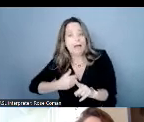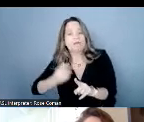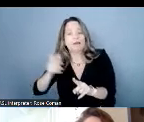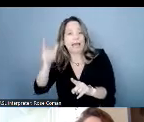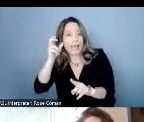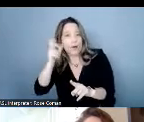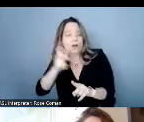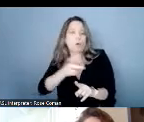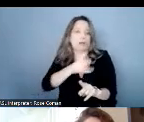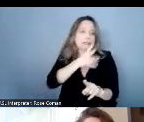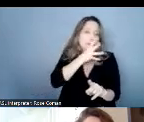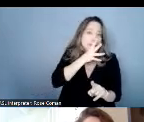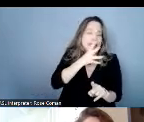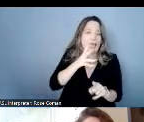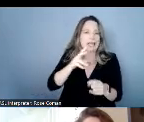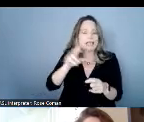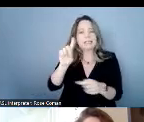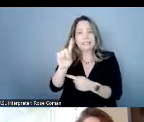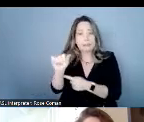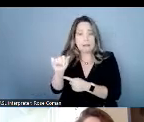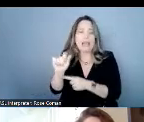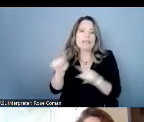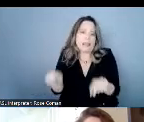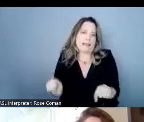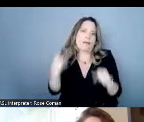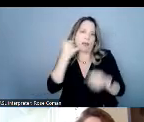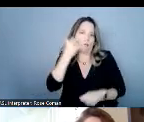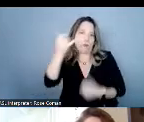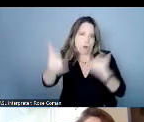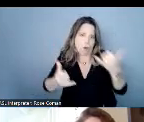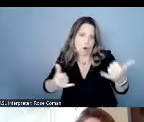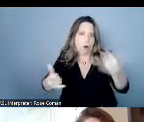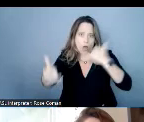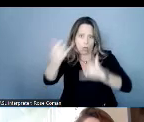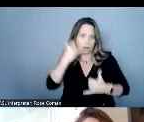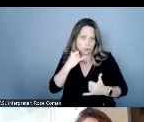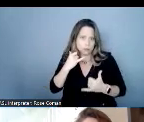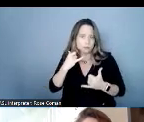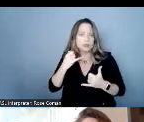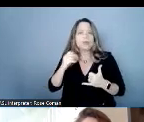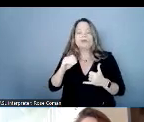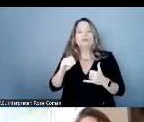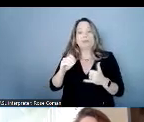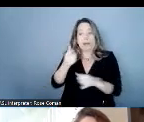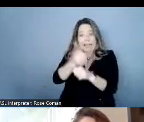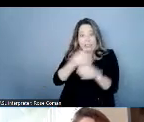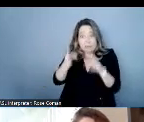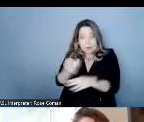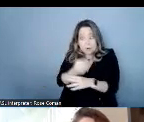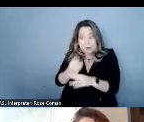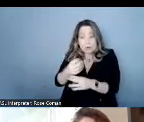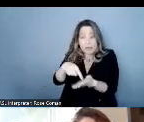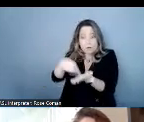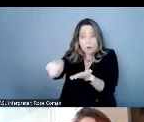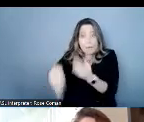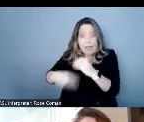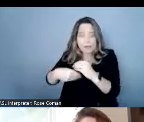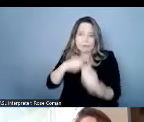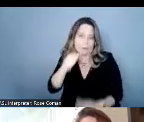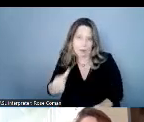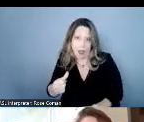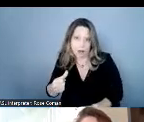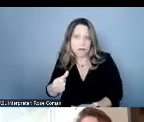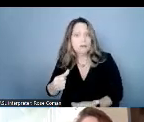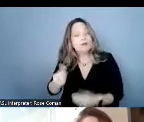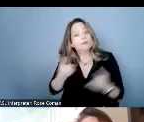to make phone calls again there is no cost to the end user because for example services like innocaption they're paid